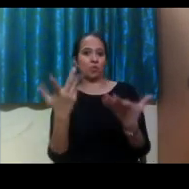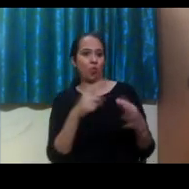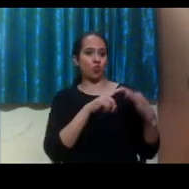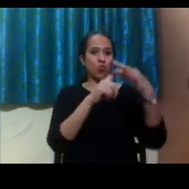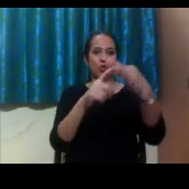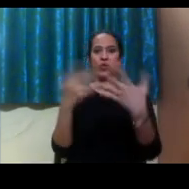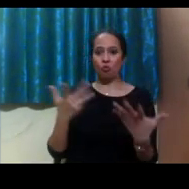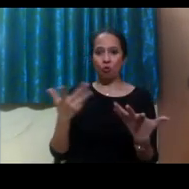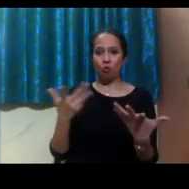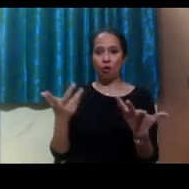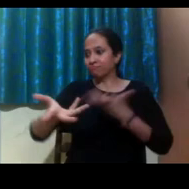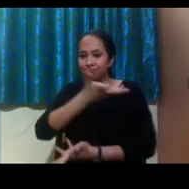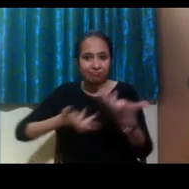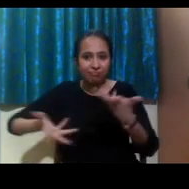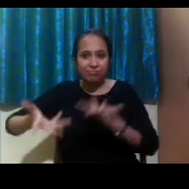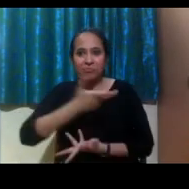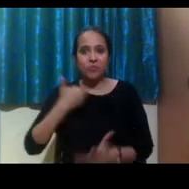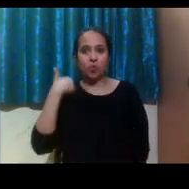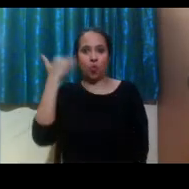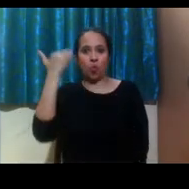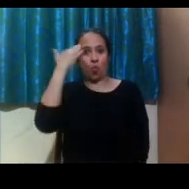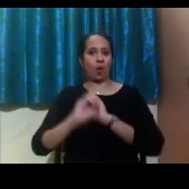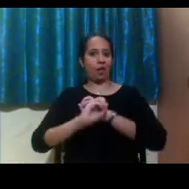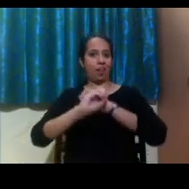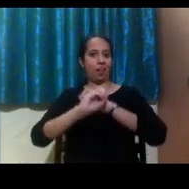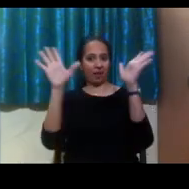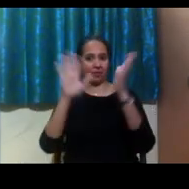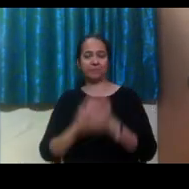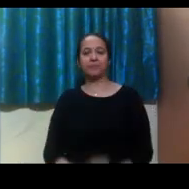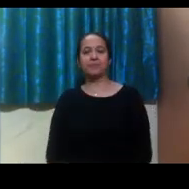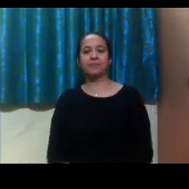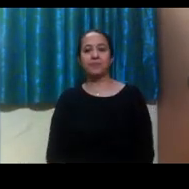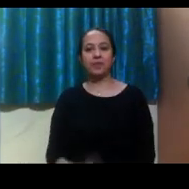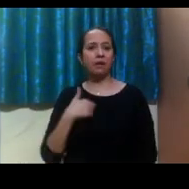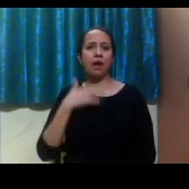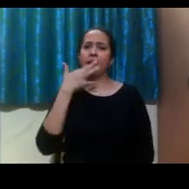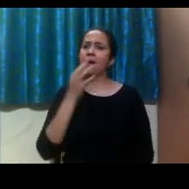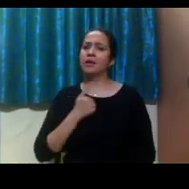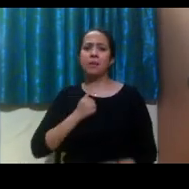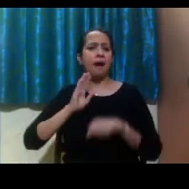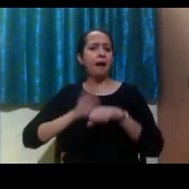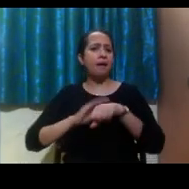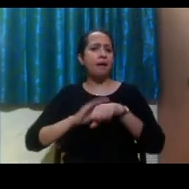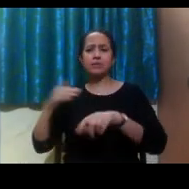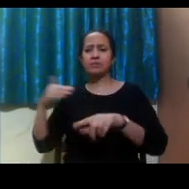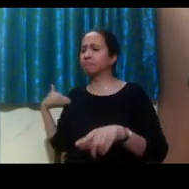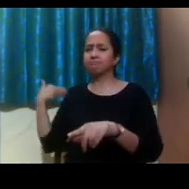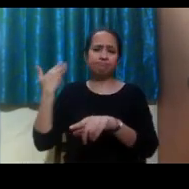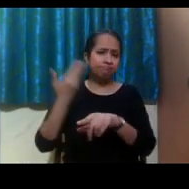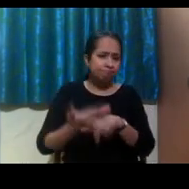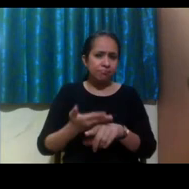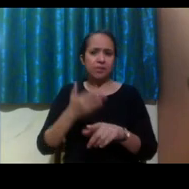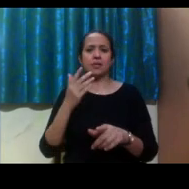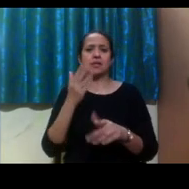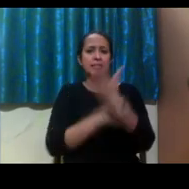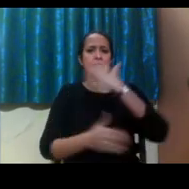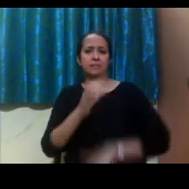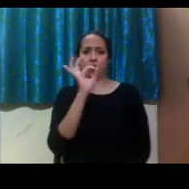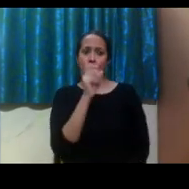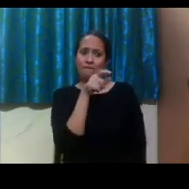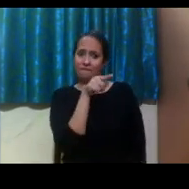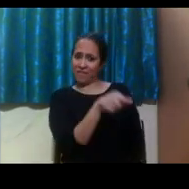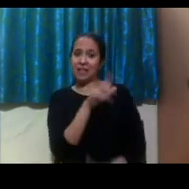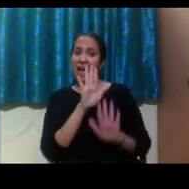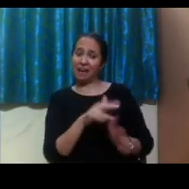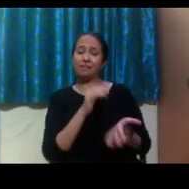discussion. And so the old experience of, you know, having a disability office is very, very